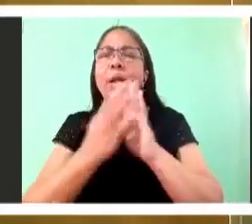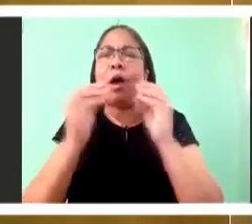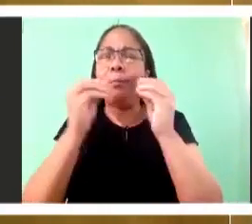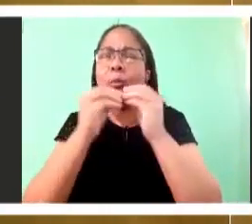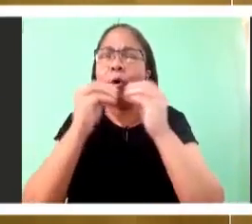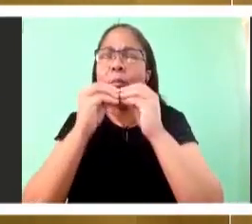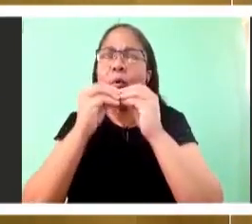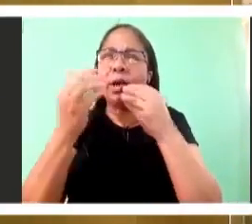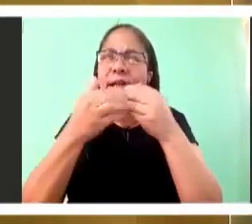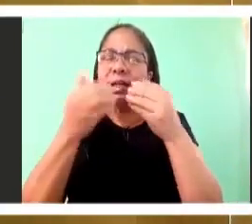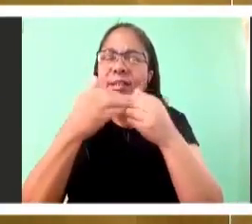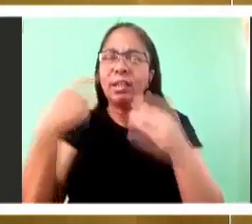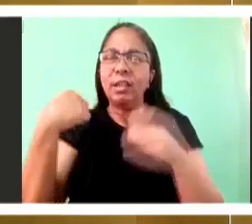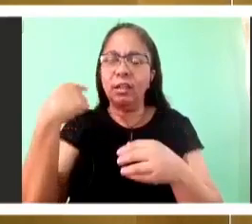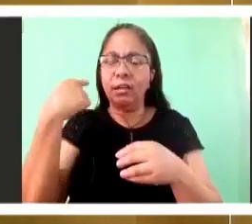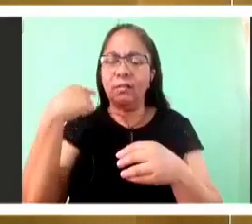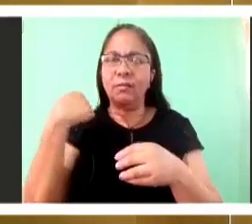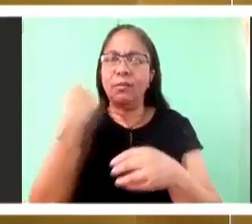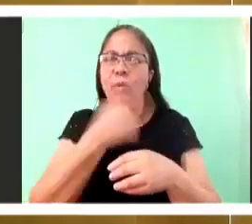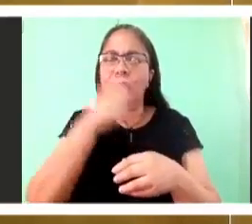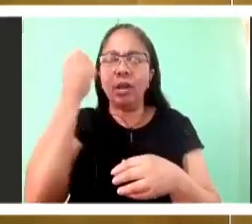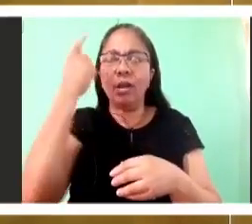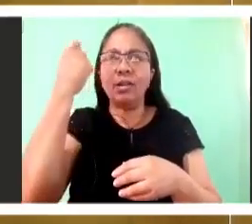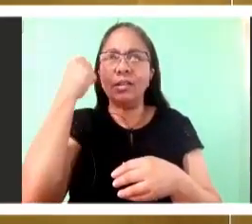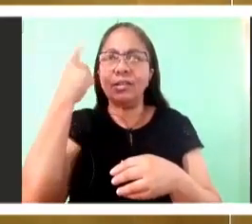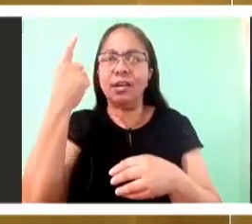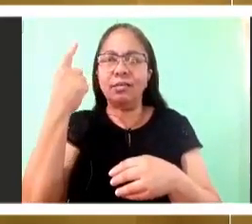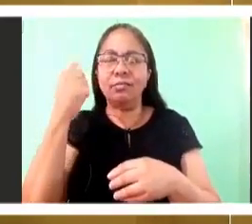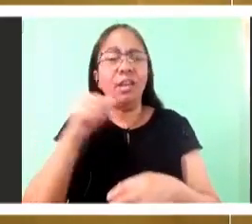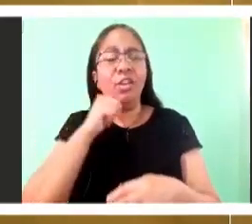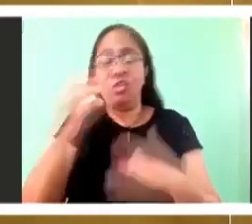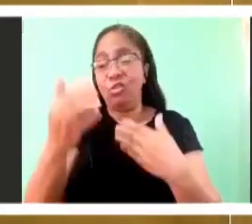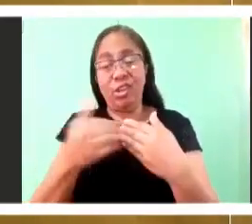the cue or the key to use to unlock the sacred mystery.